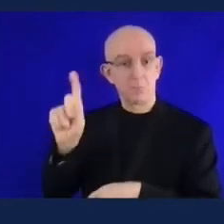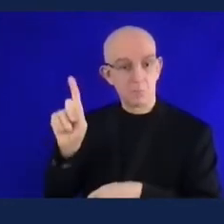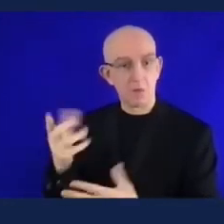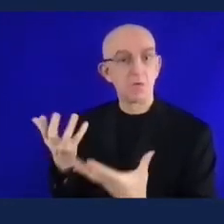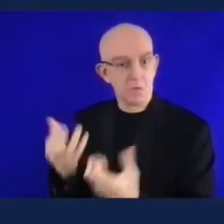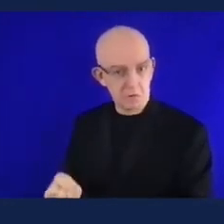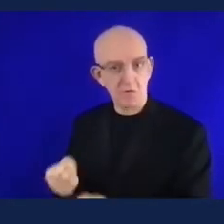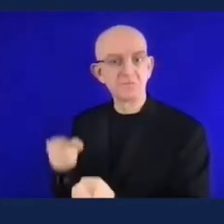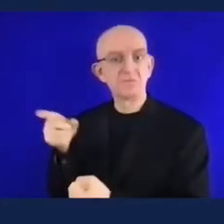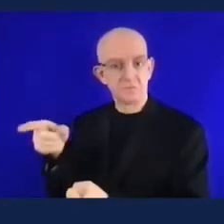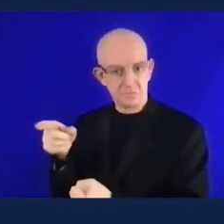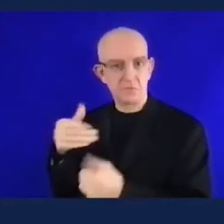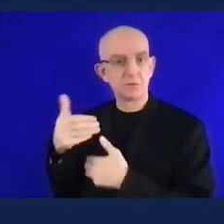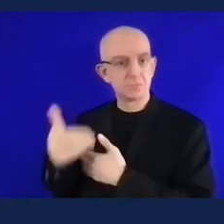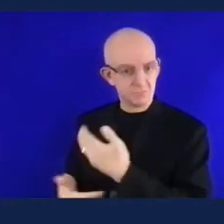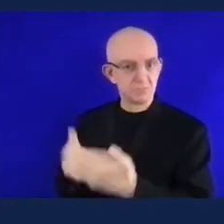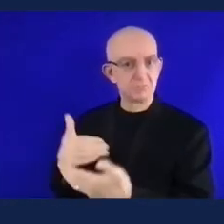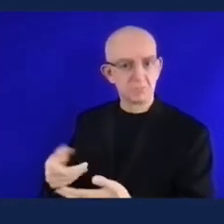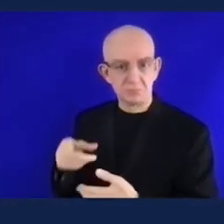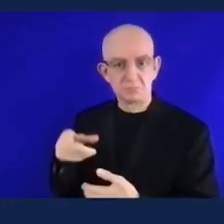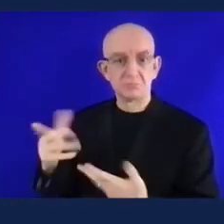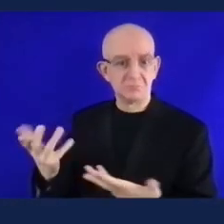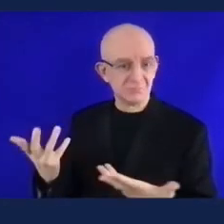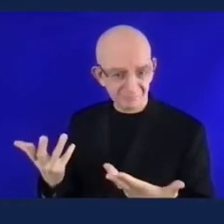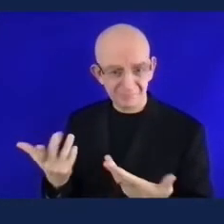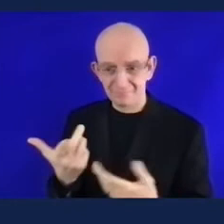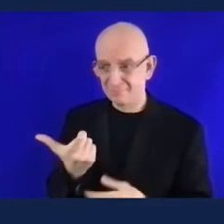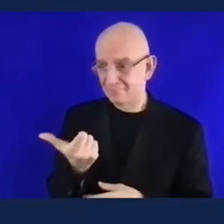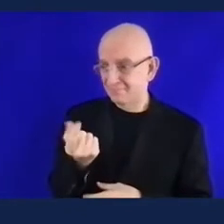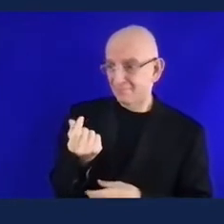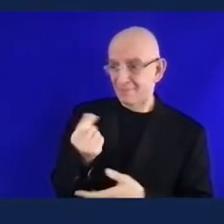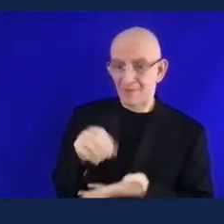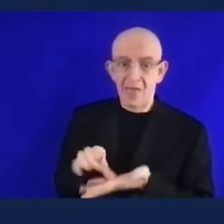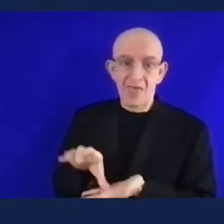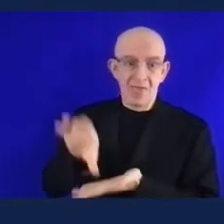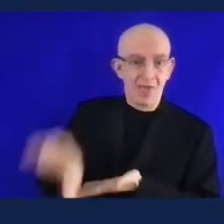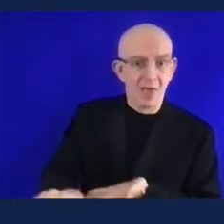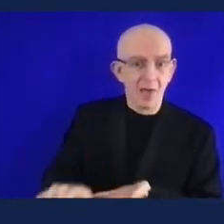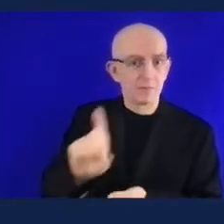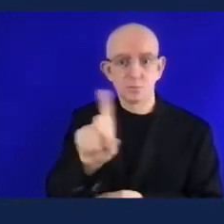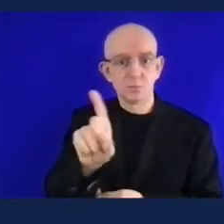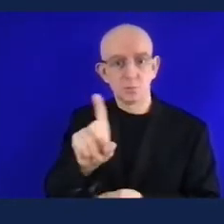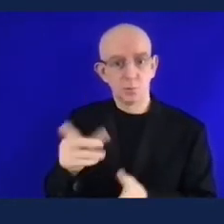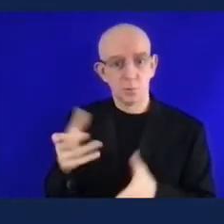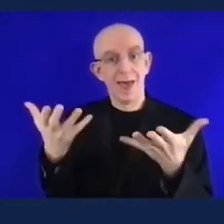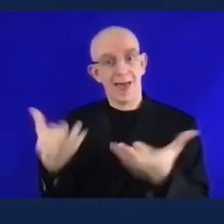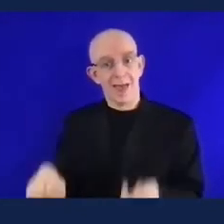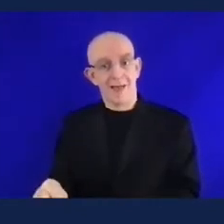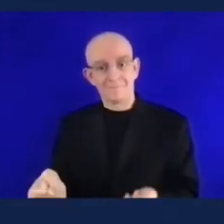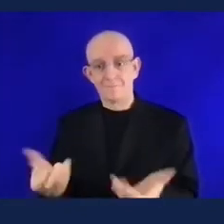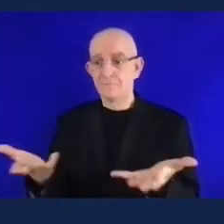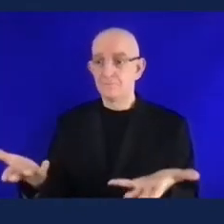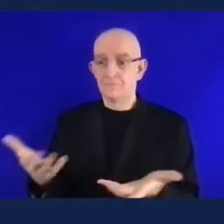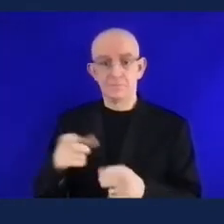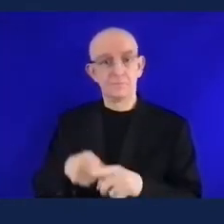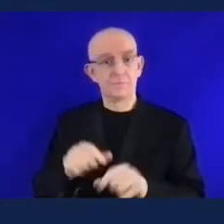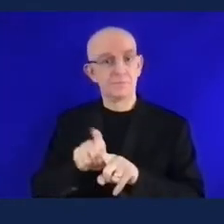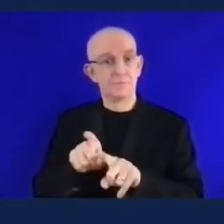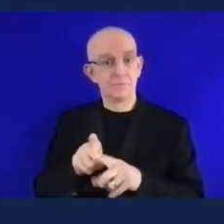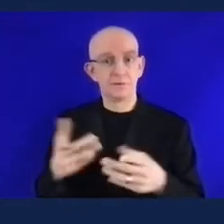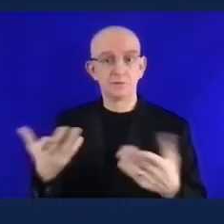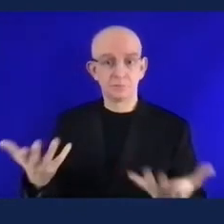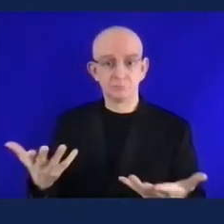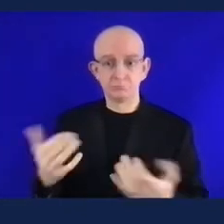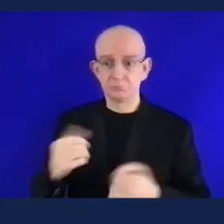exactly thank you thank you so much donald for your contribution i think we should go now to some uh questions